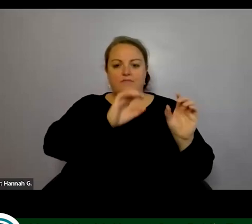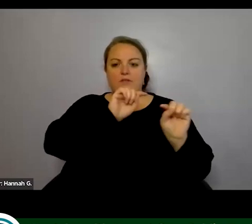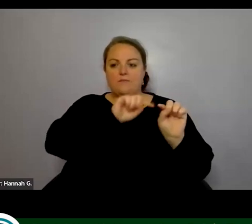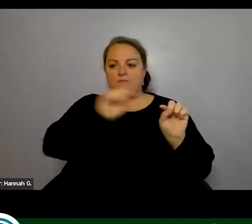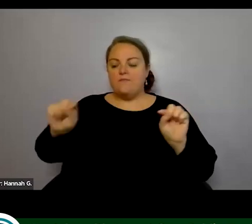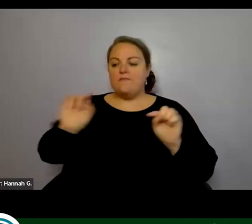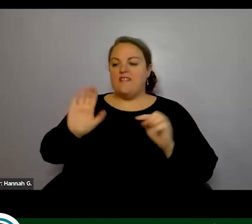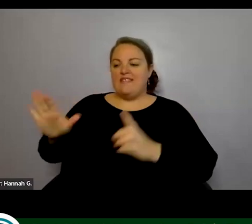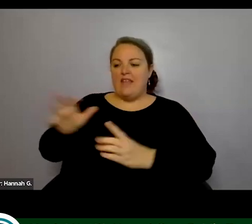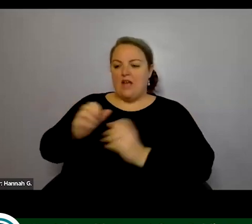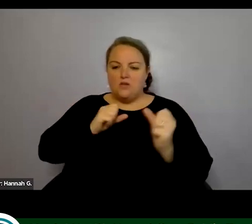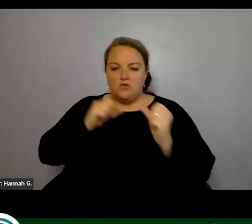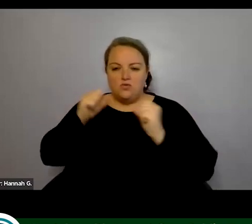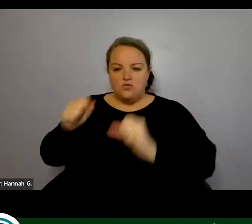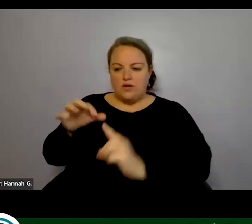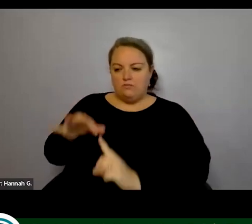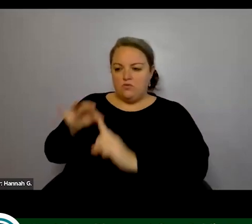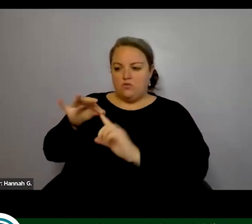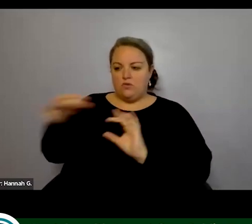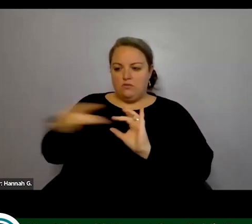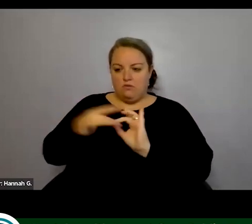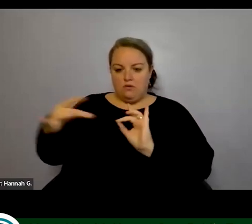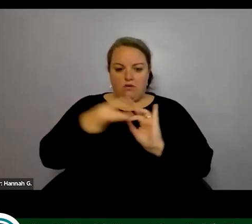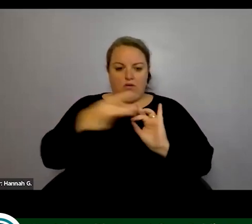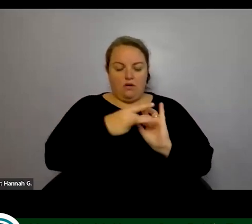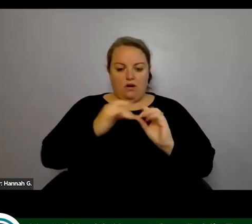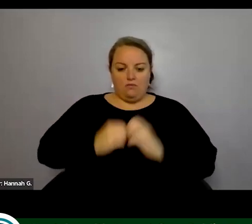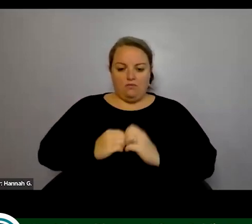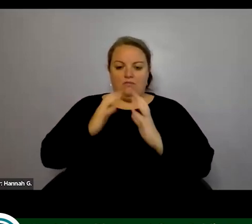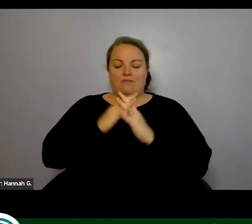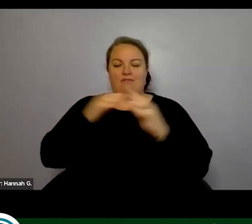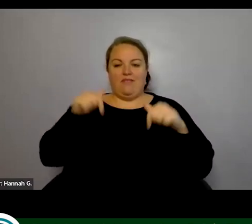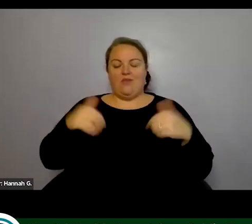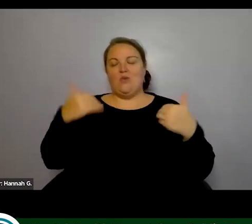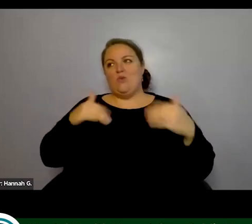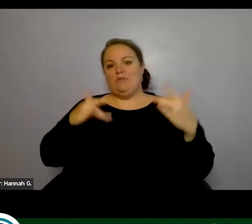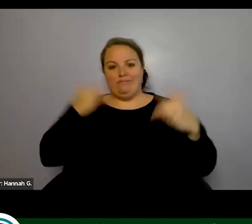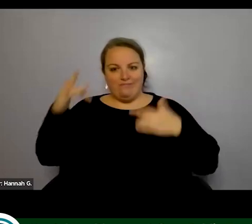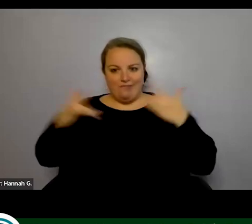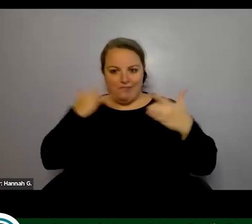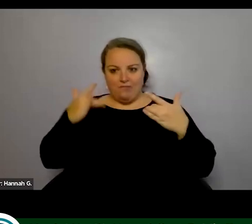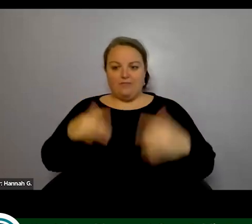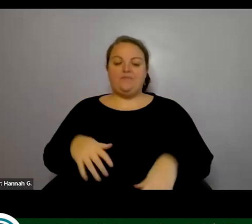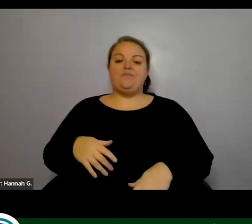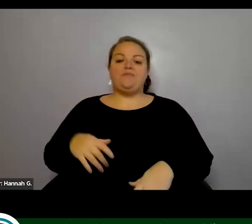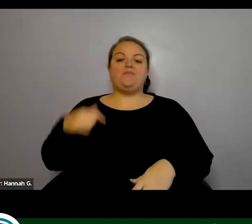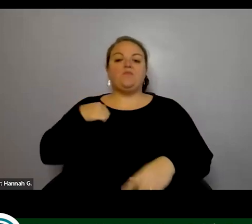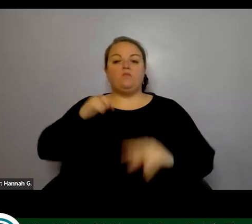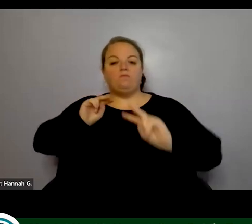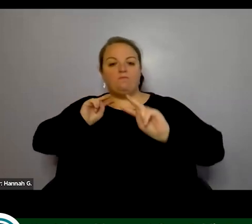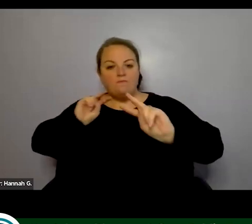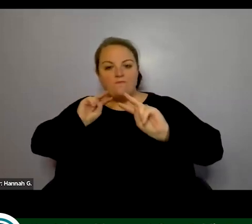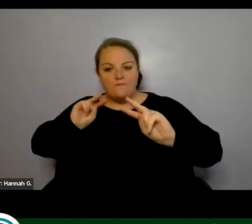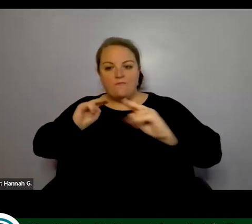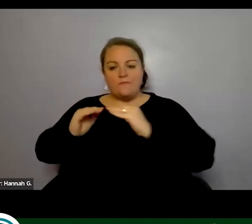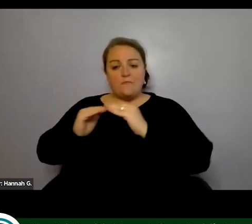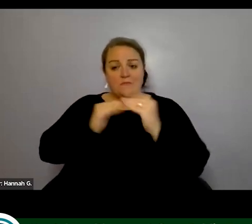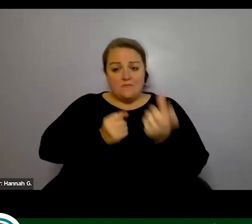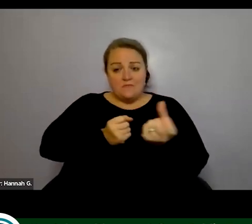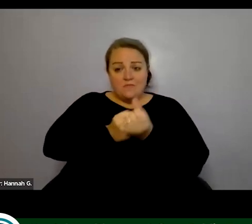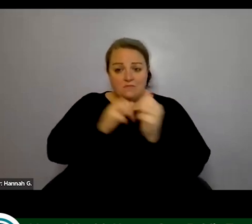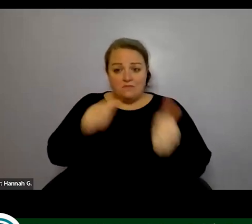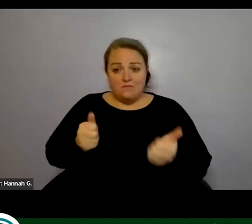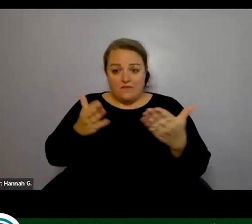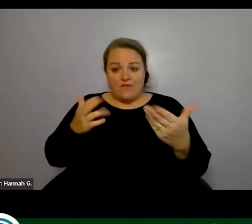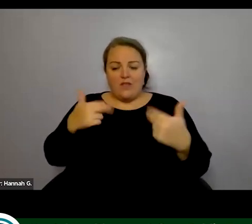provide access to this needed resource is exciting pathways looks forward to offering peer support as an option into building on the